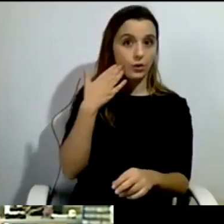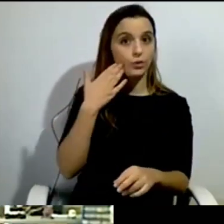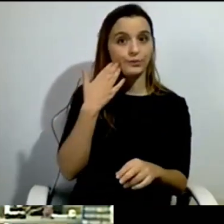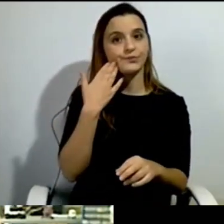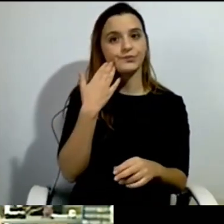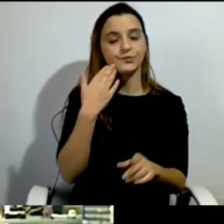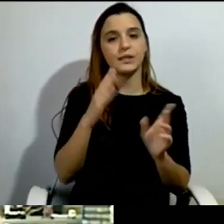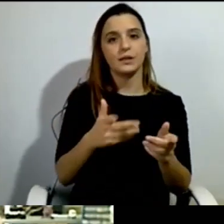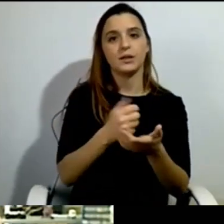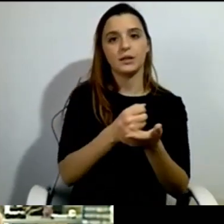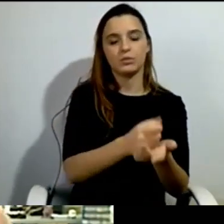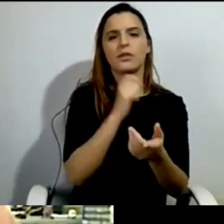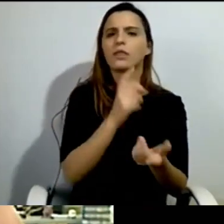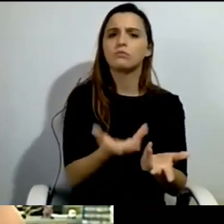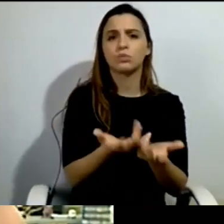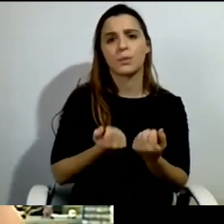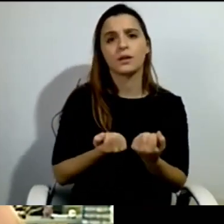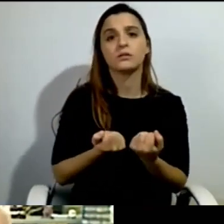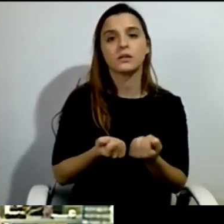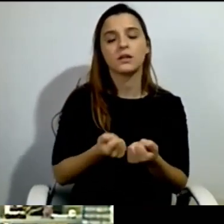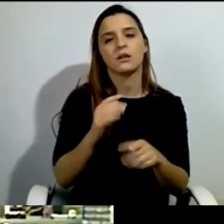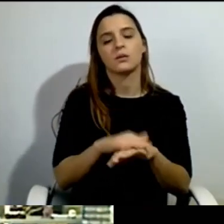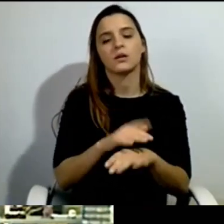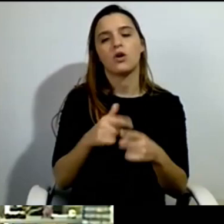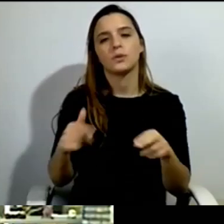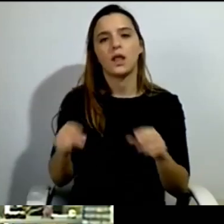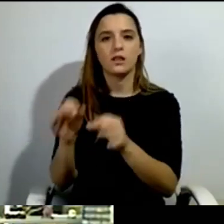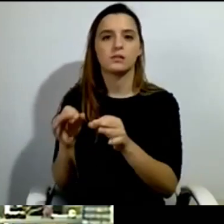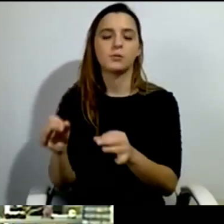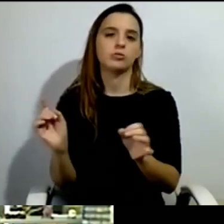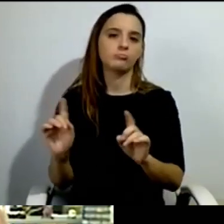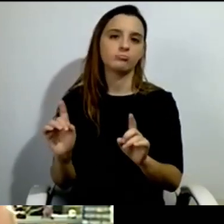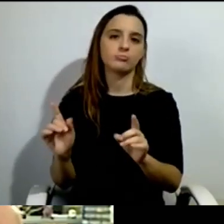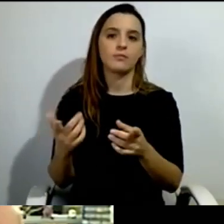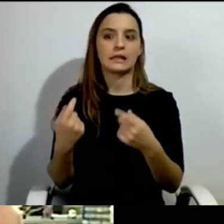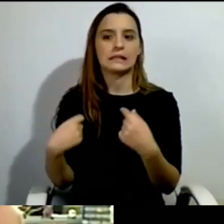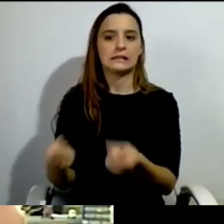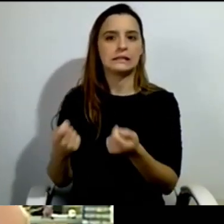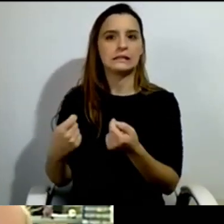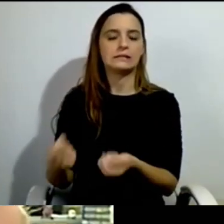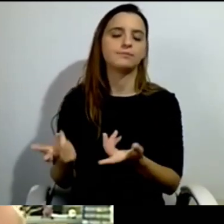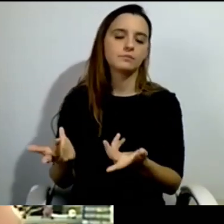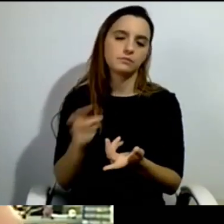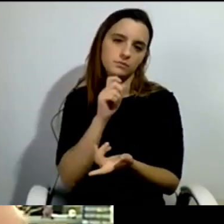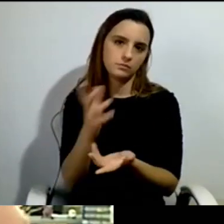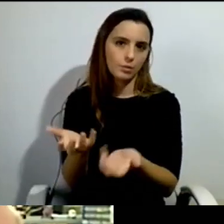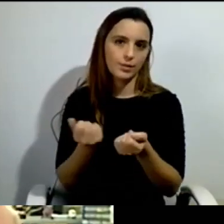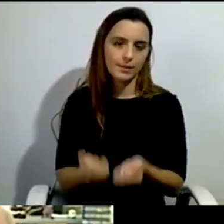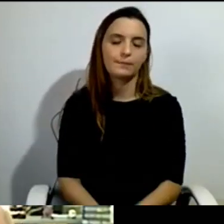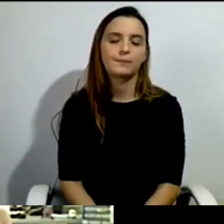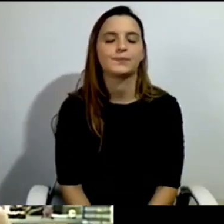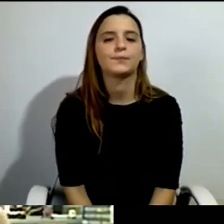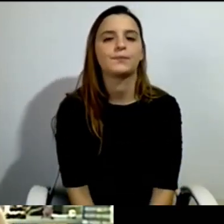hospital treatment. So, there also, there was a certain money, but this could only be used by law